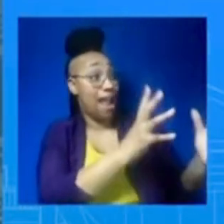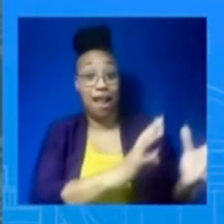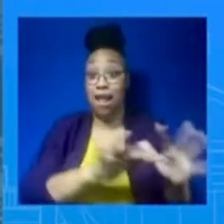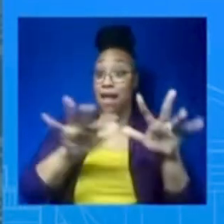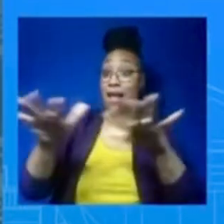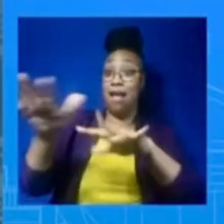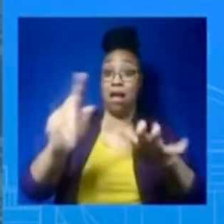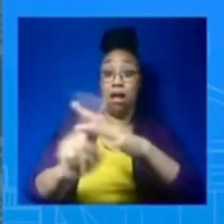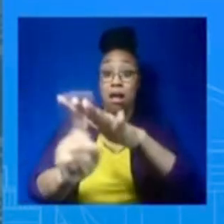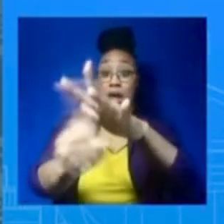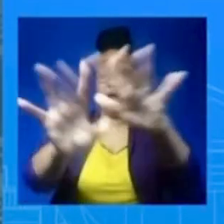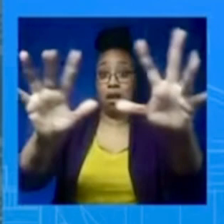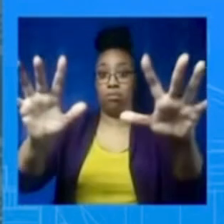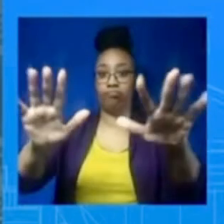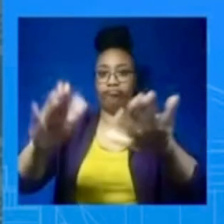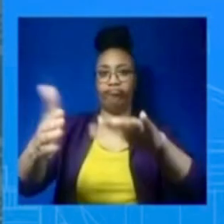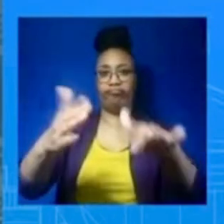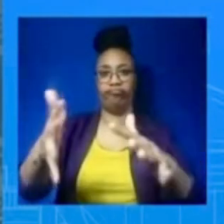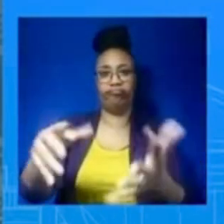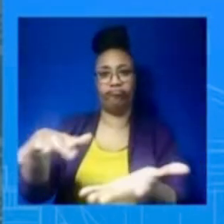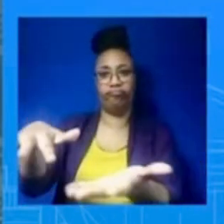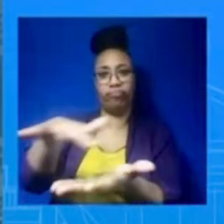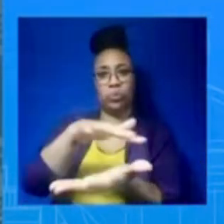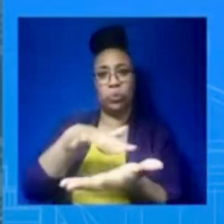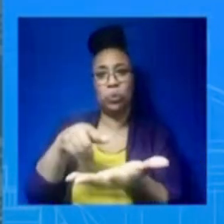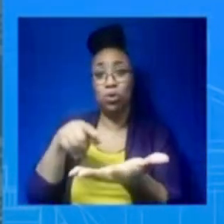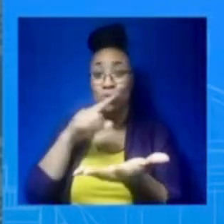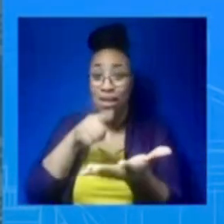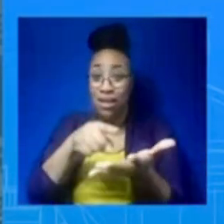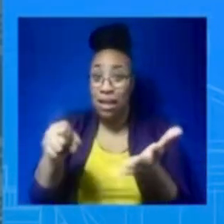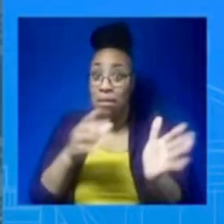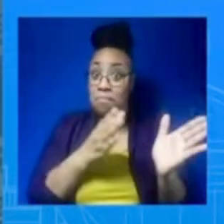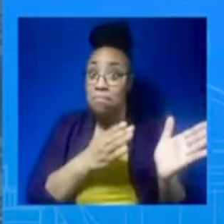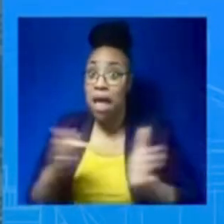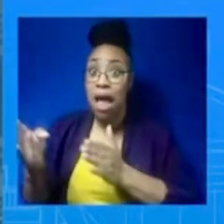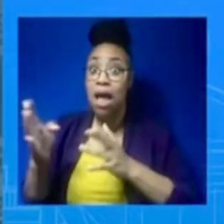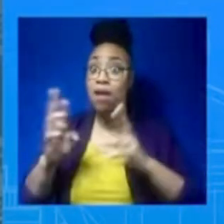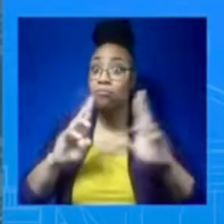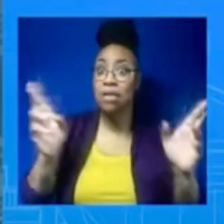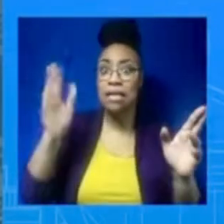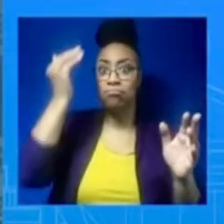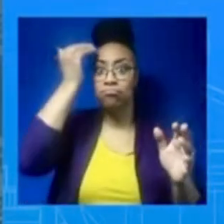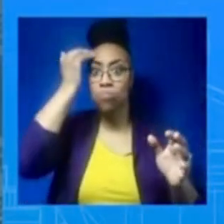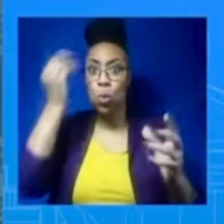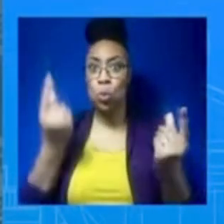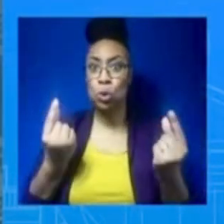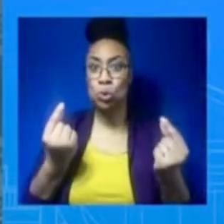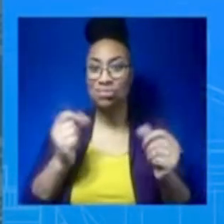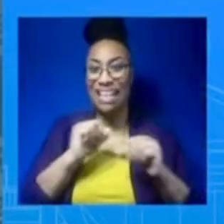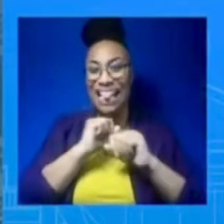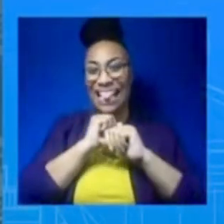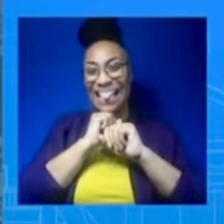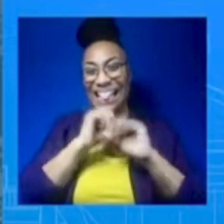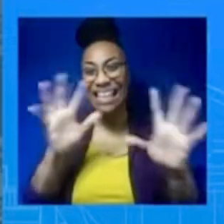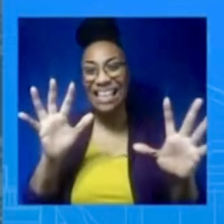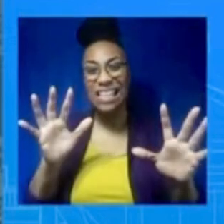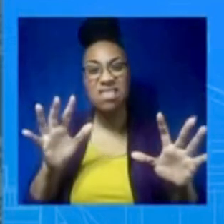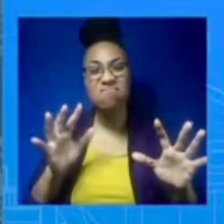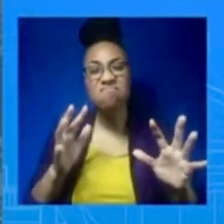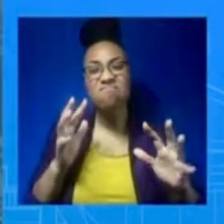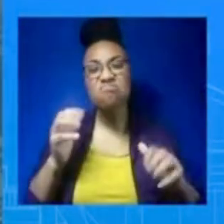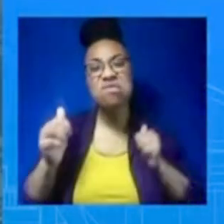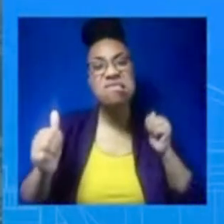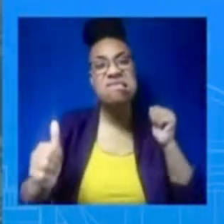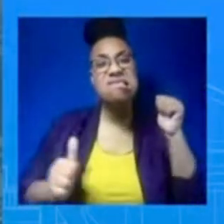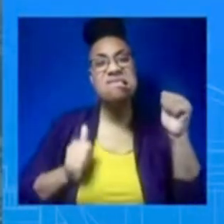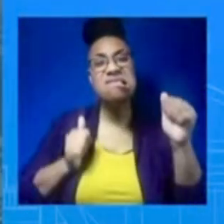killed were convicts. We believe that Wagner continues to rely heavily on these convicts in the Bakhmut fighting, and that doesn't show any signs of abating. I know